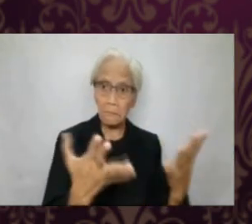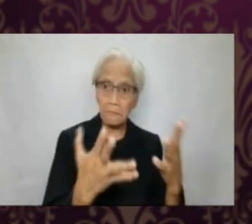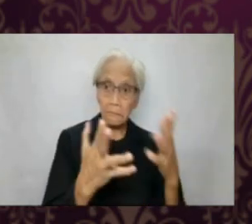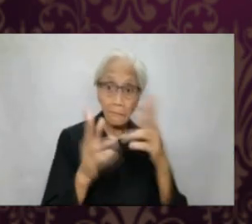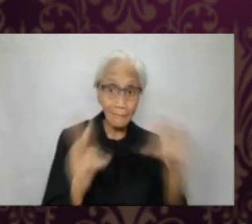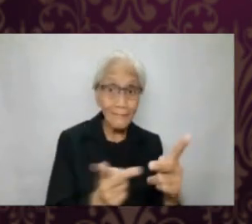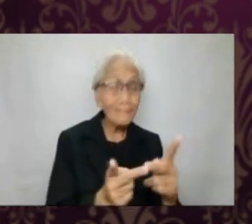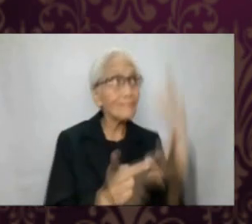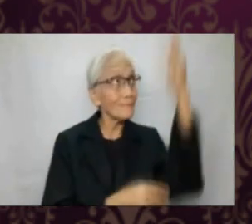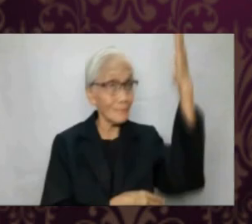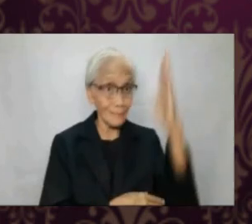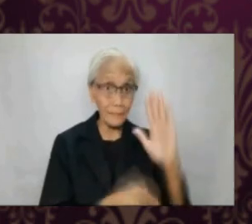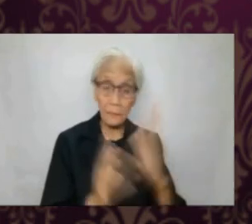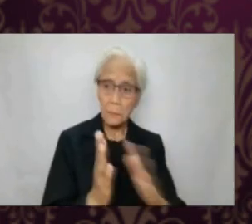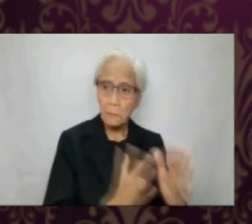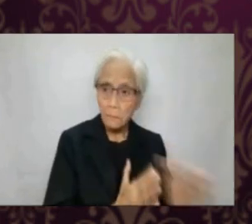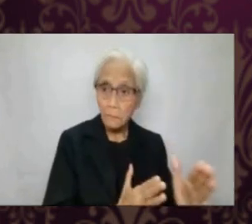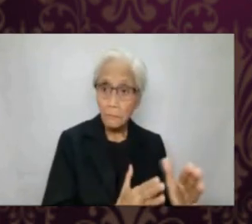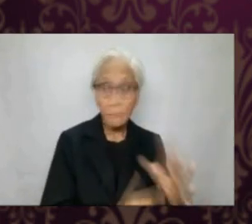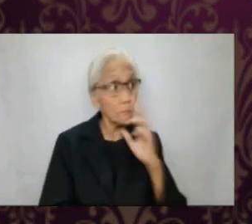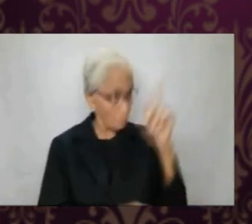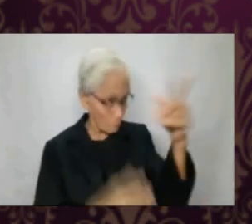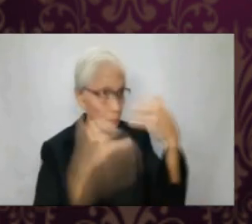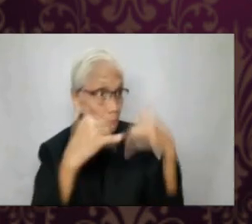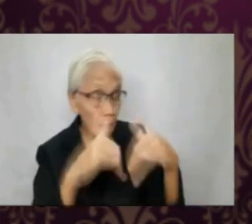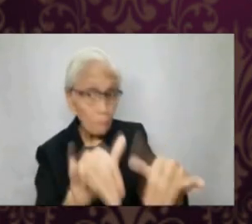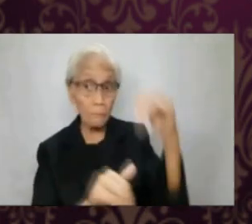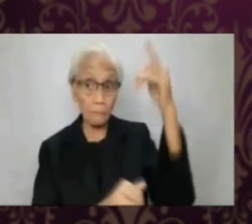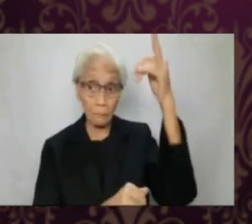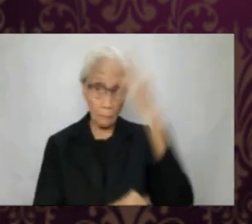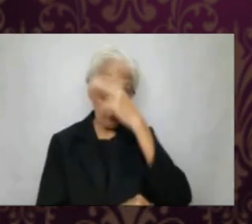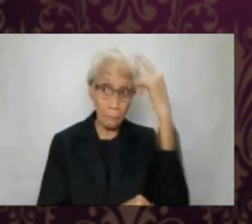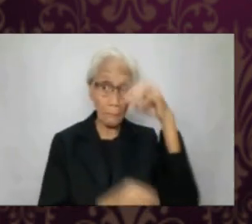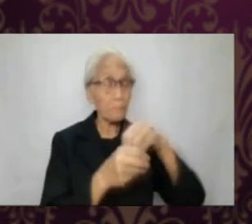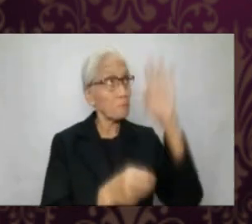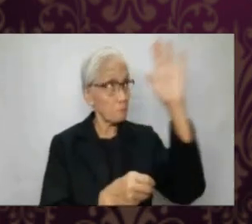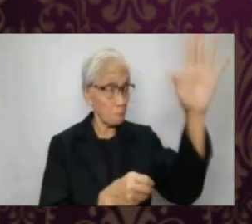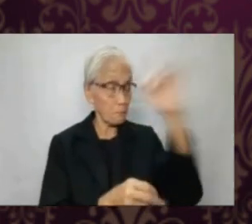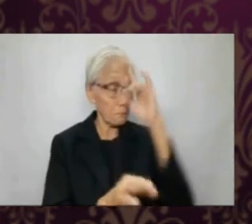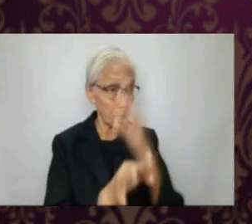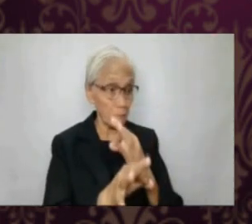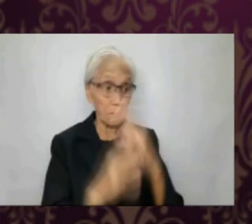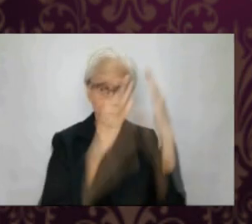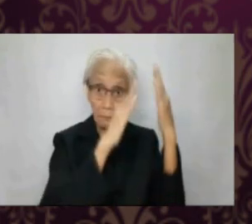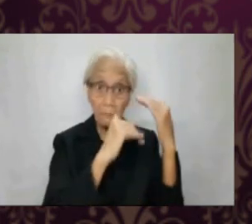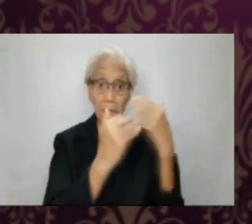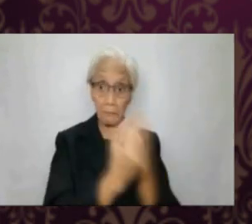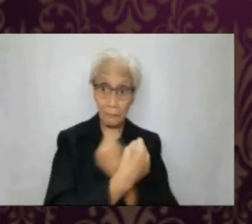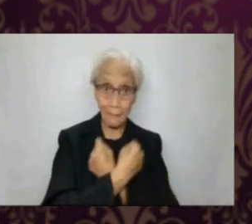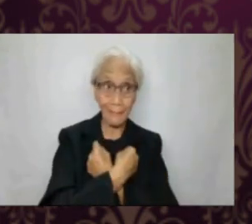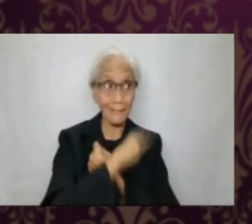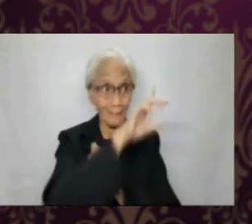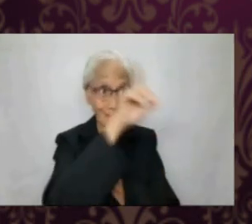universal picture of your place in God's plan? Are you really still Catholic in